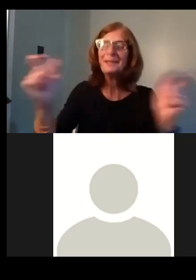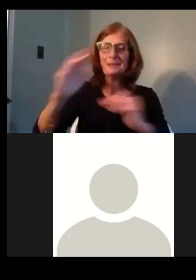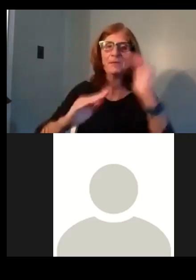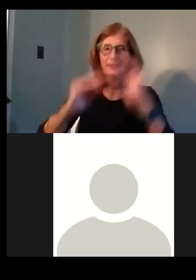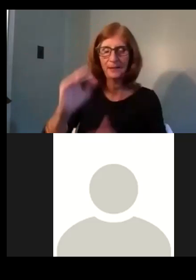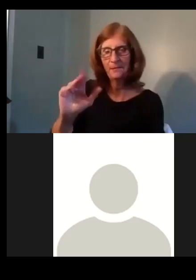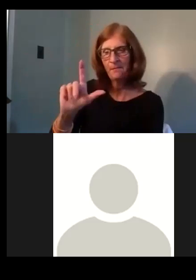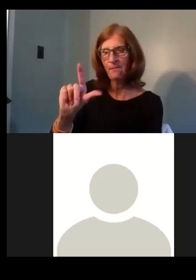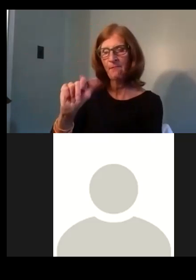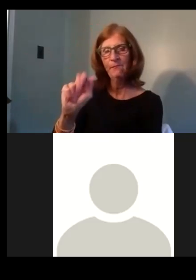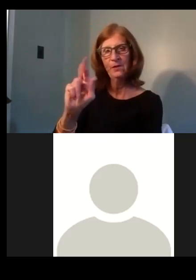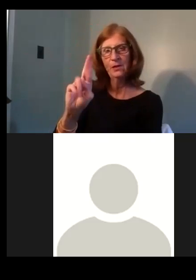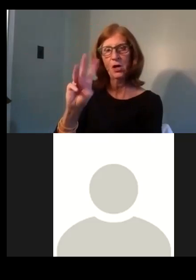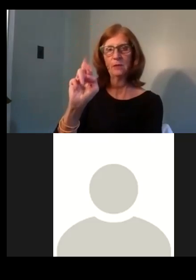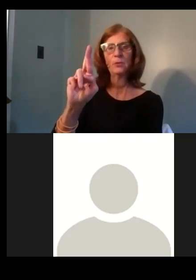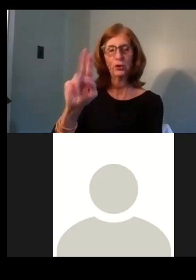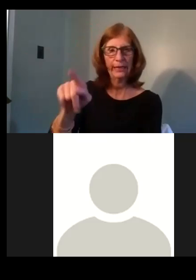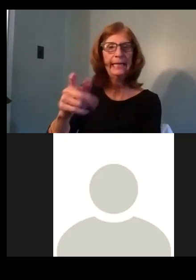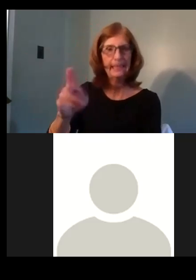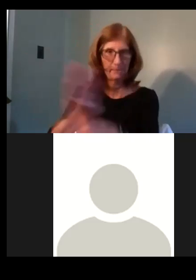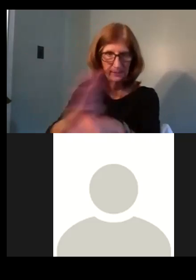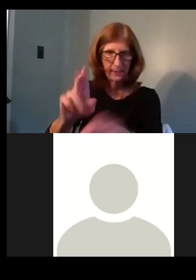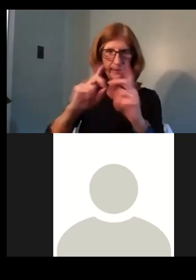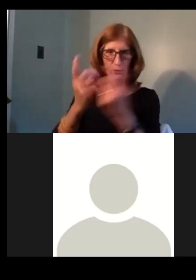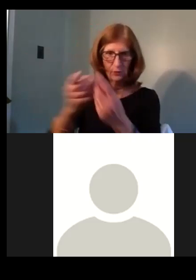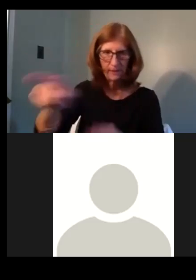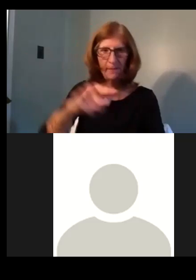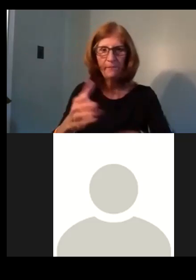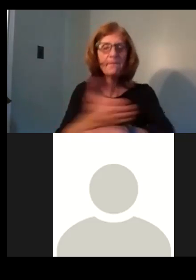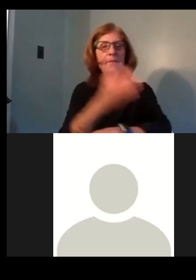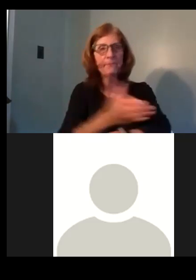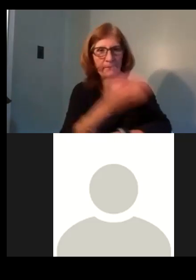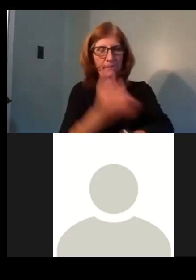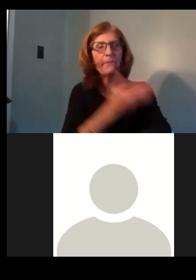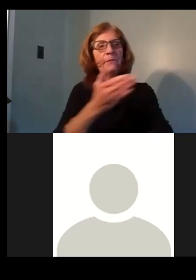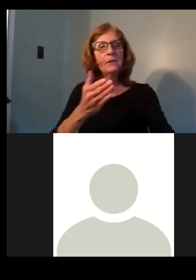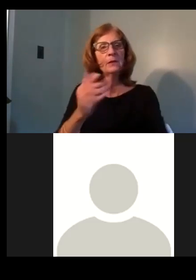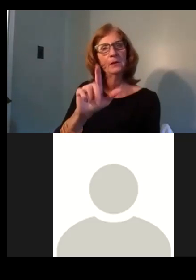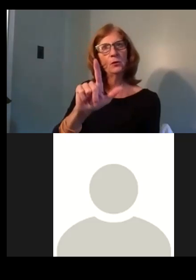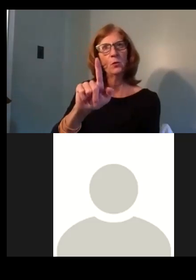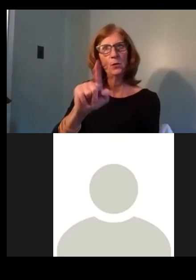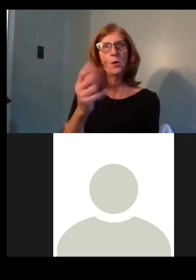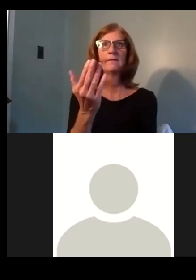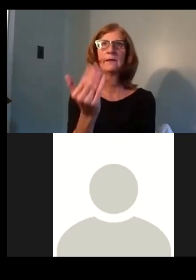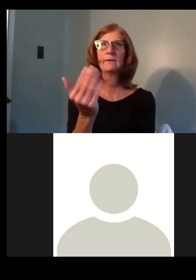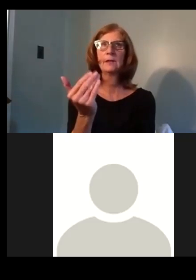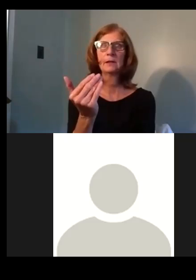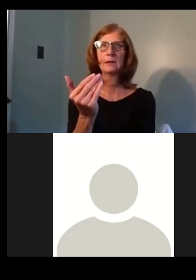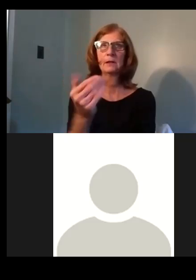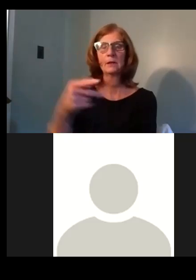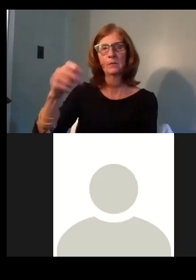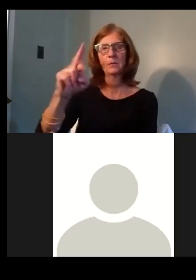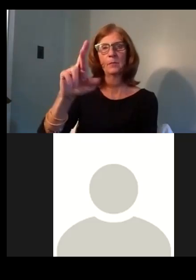Avenue commercial corridor. And then, uh, renovations at 2115 Perrysville